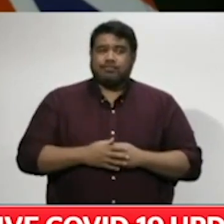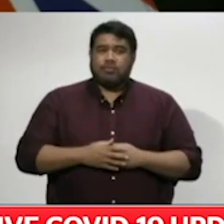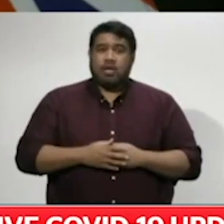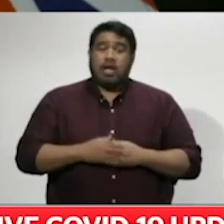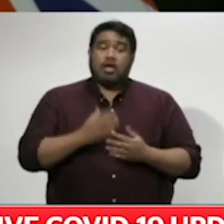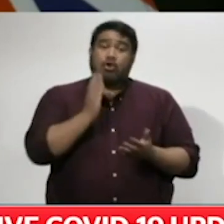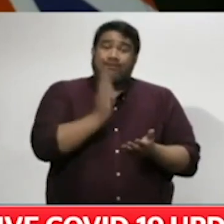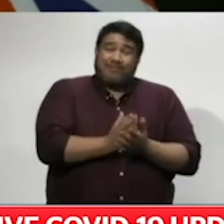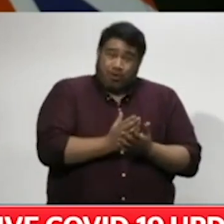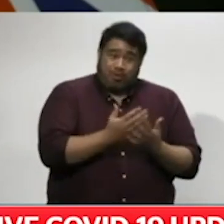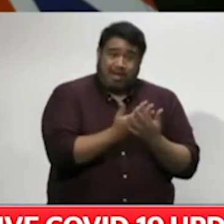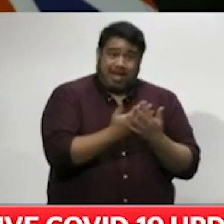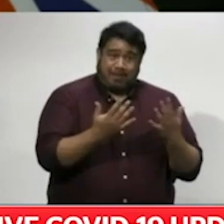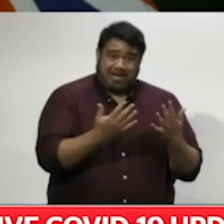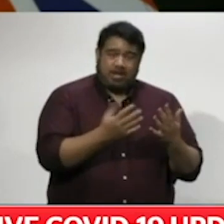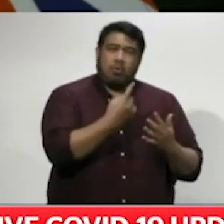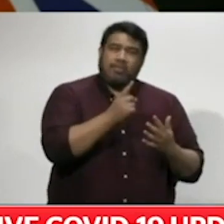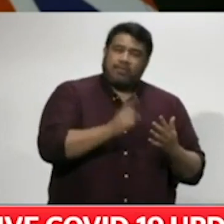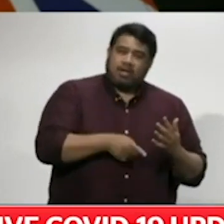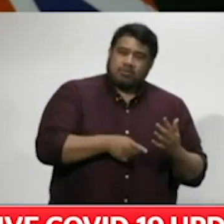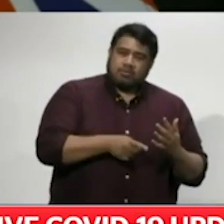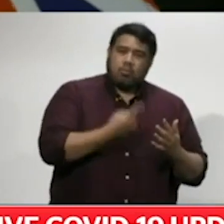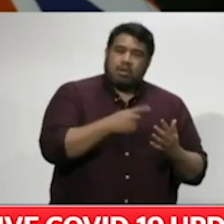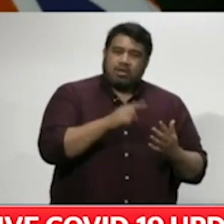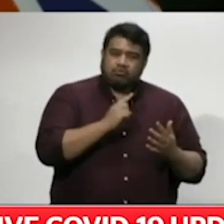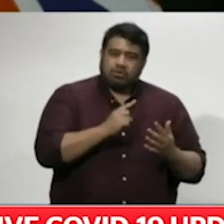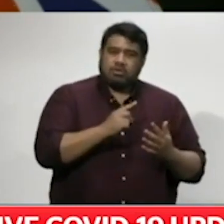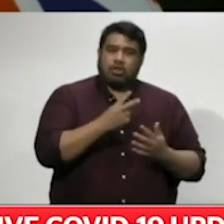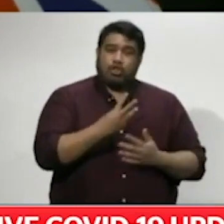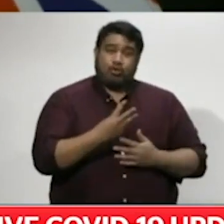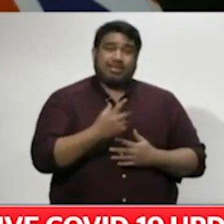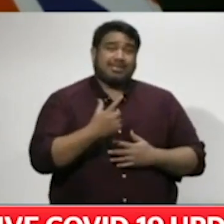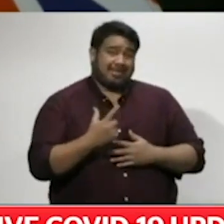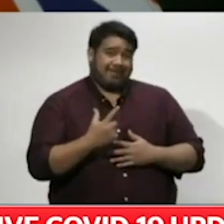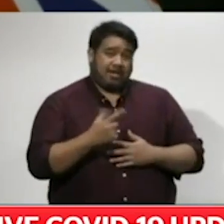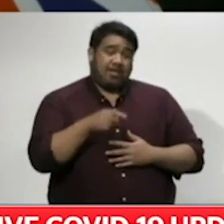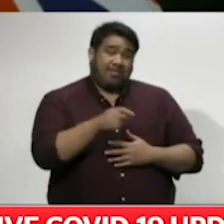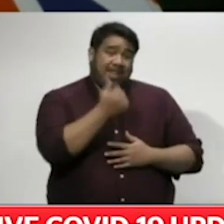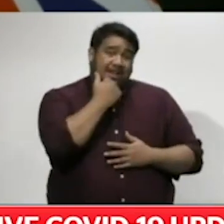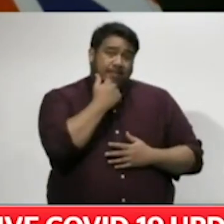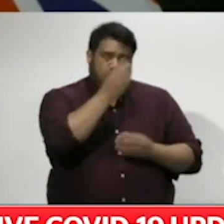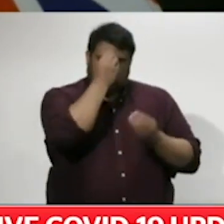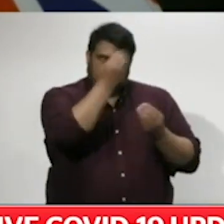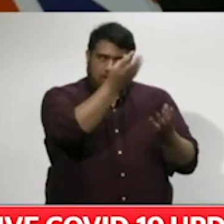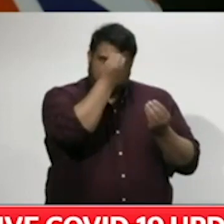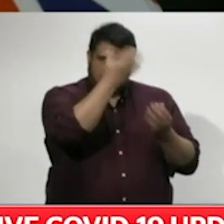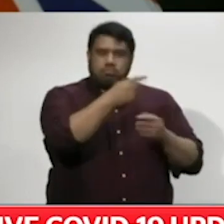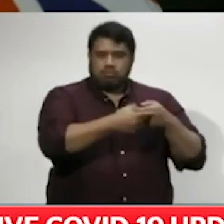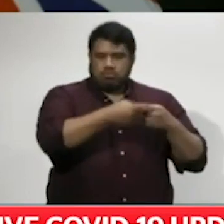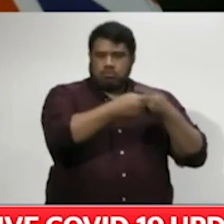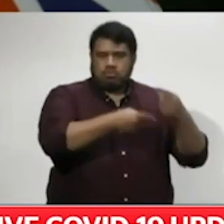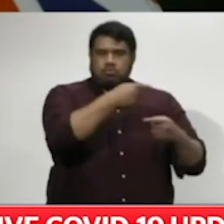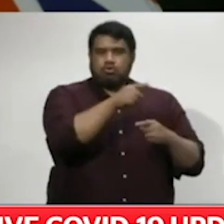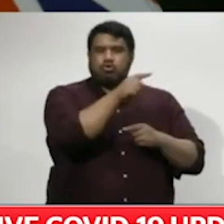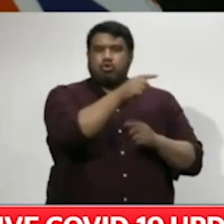of confirmed cases therefore remains at 1,137 and we will continue to report this number to the World